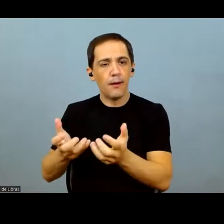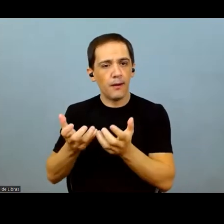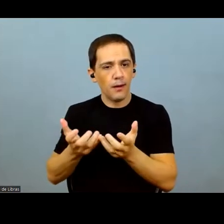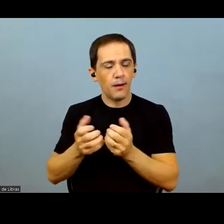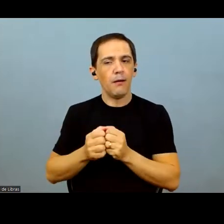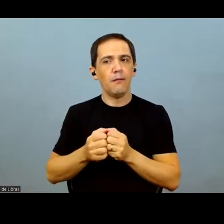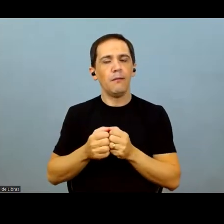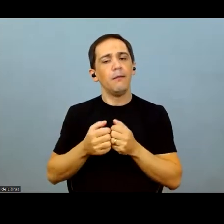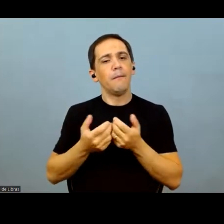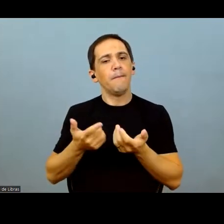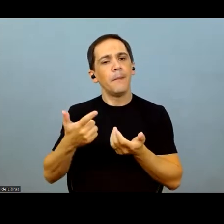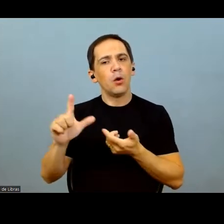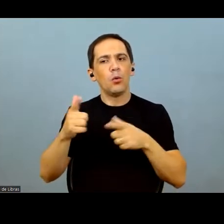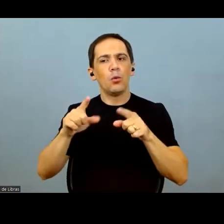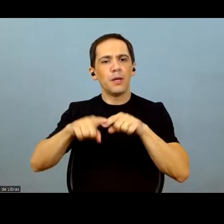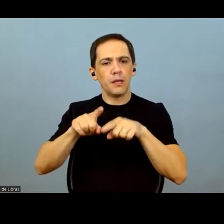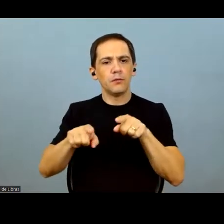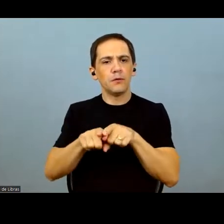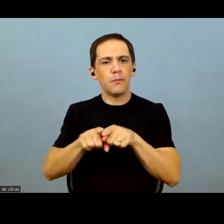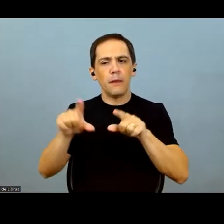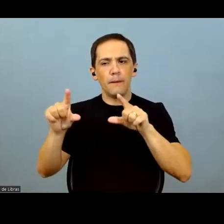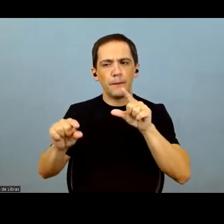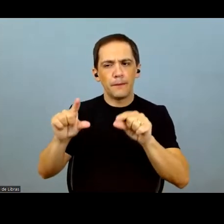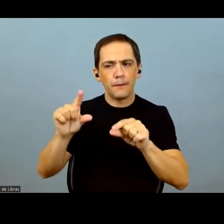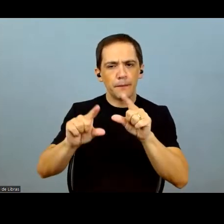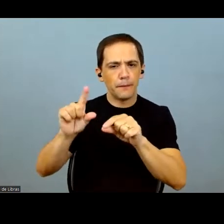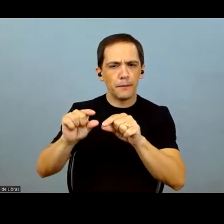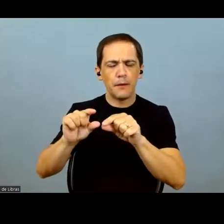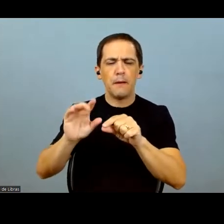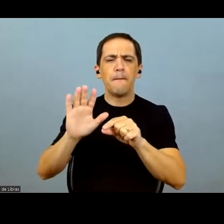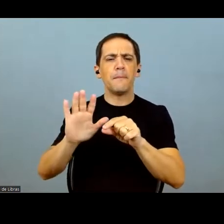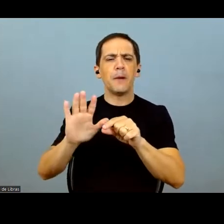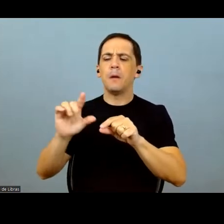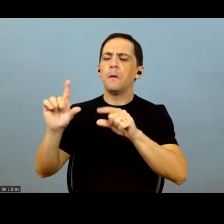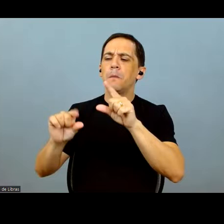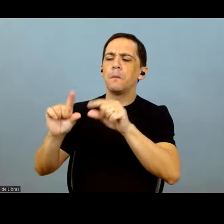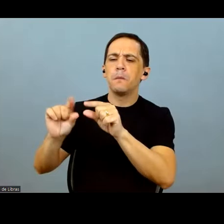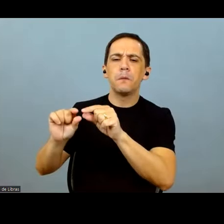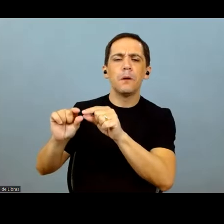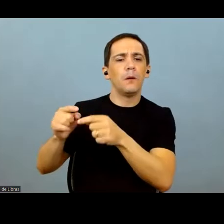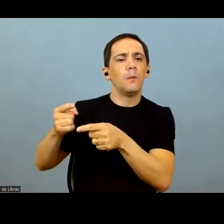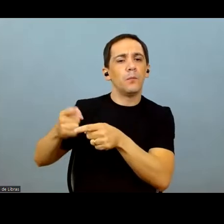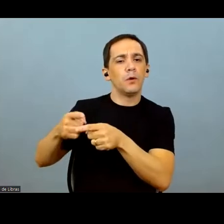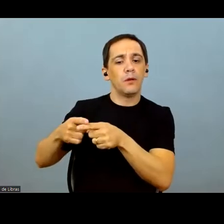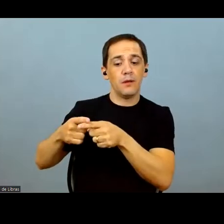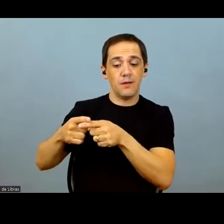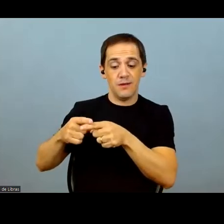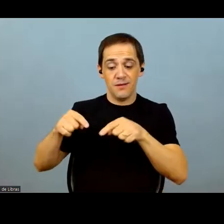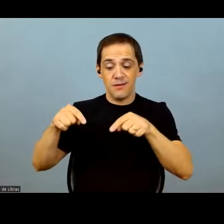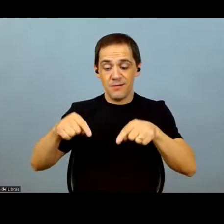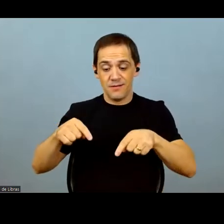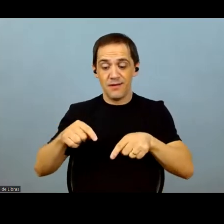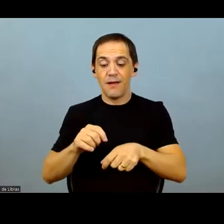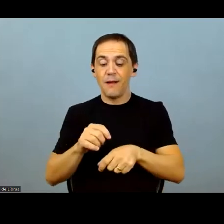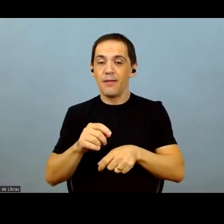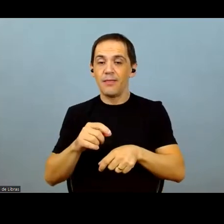the use of fertilizers. And I would like to understand how much of this reduction